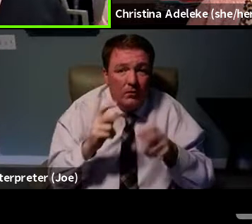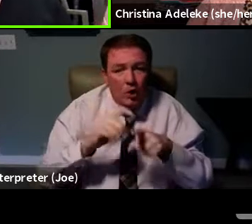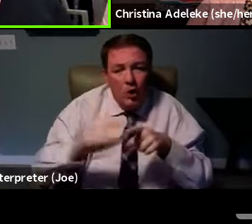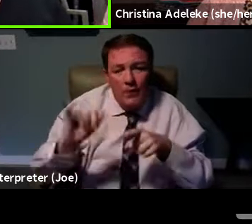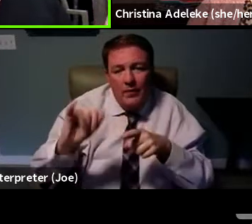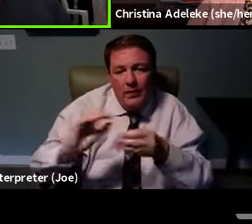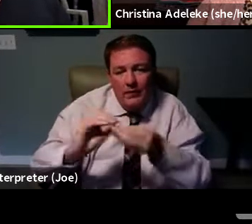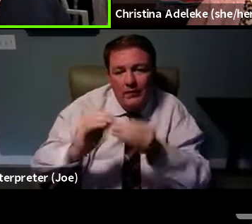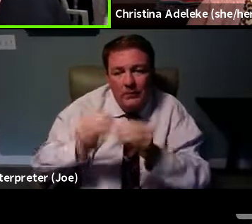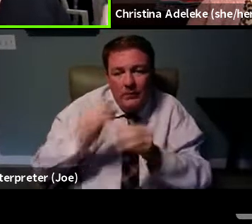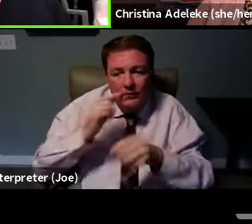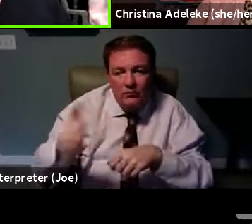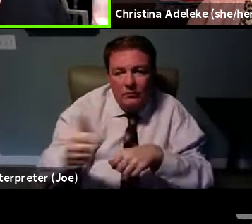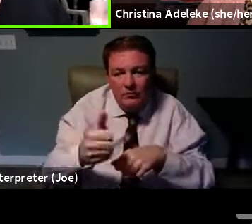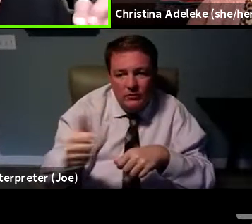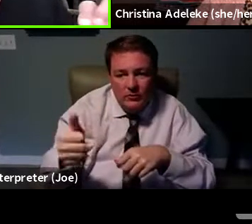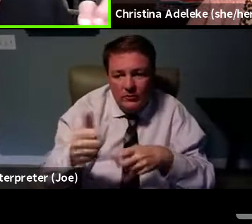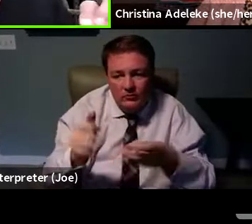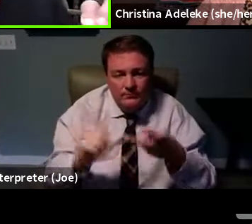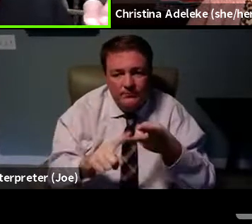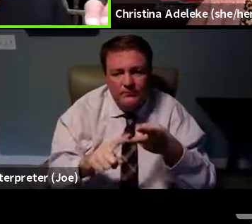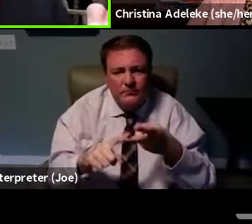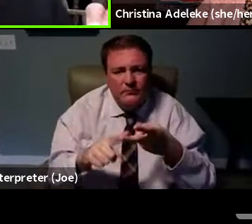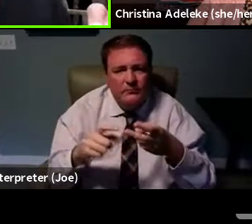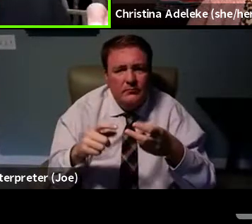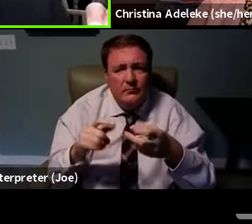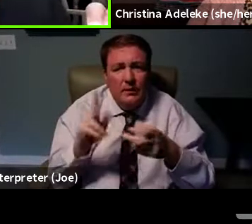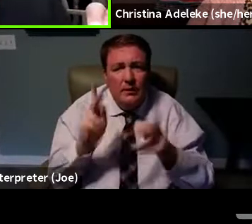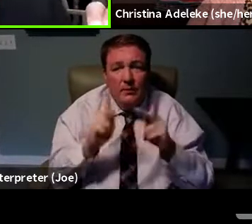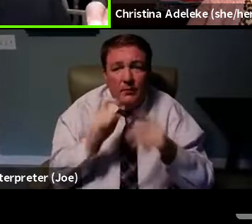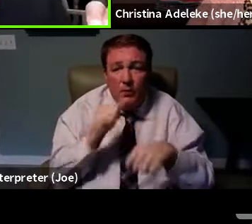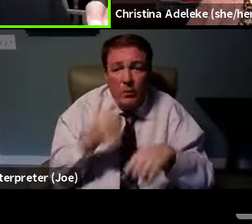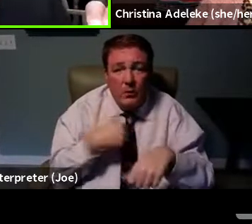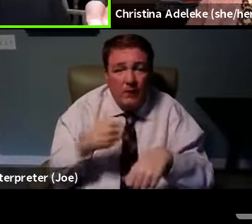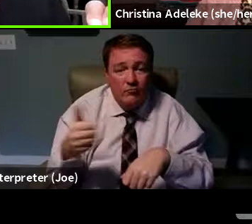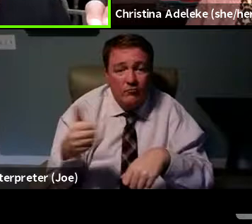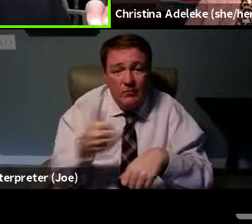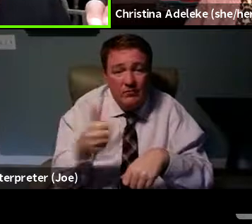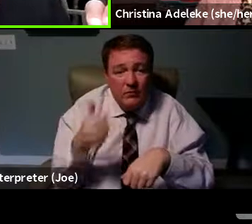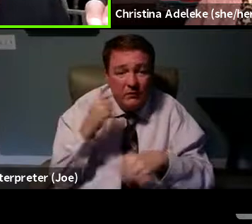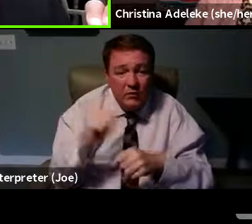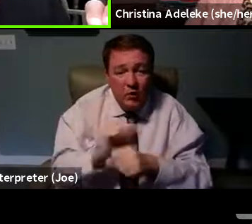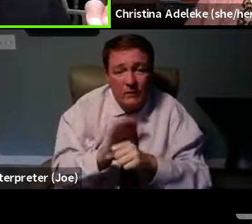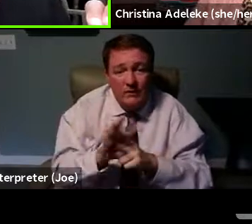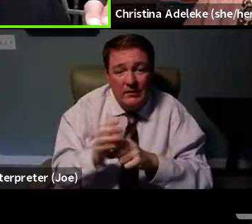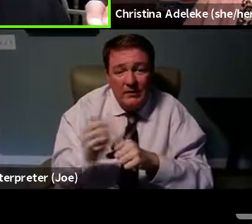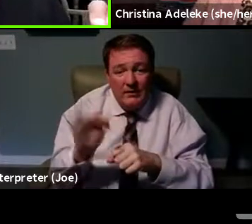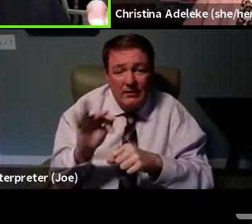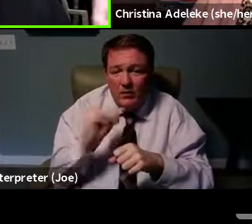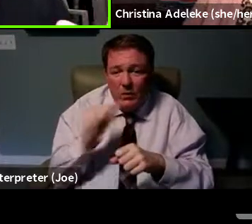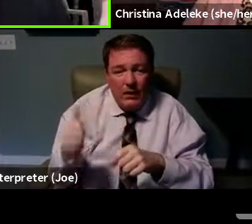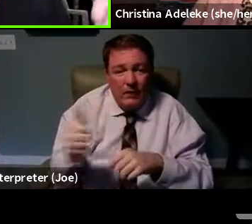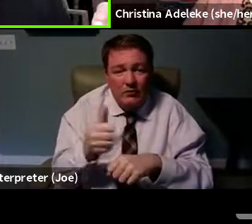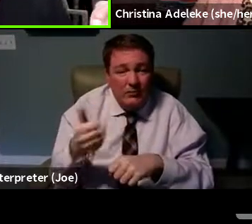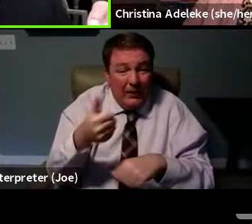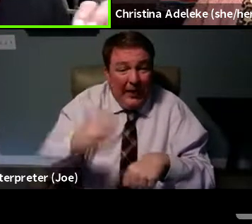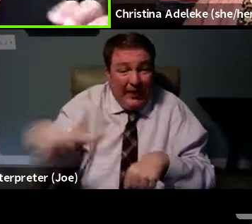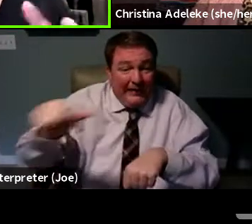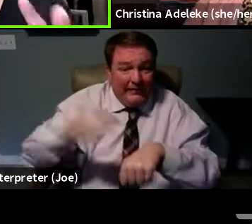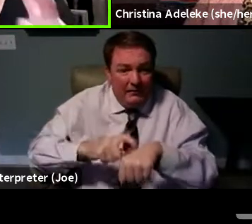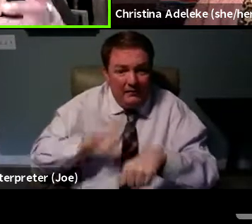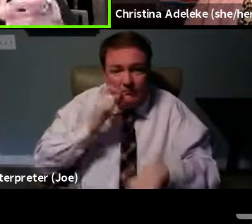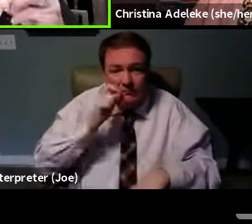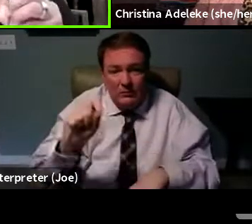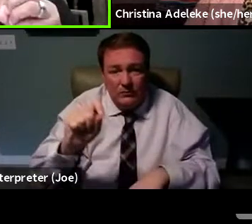transportation. You know, people who don't have transportation for COVID-19, they don't have transportation any other time.